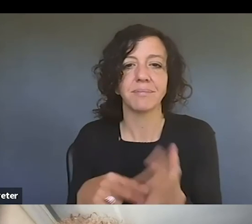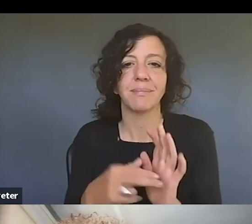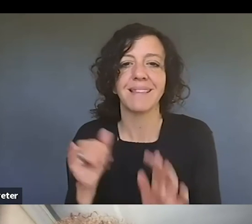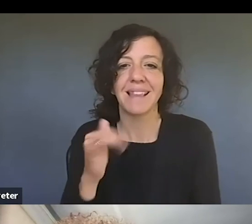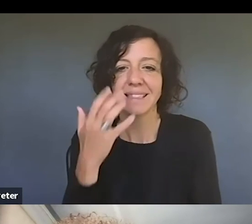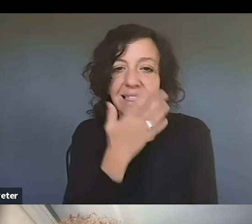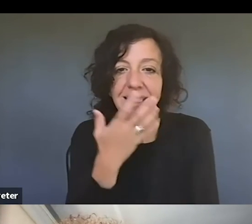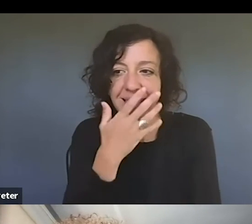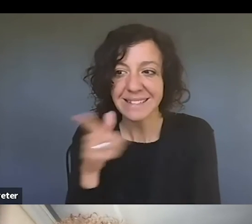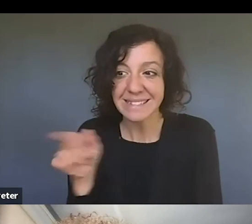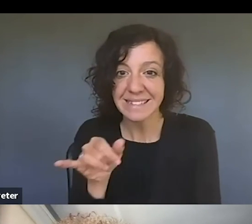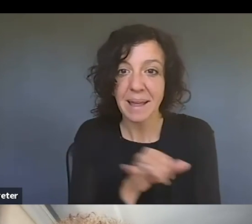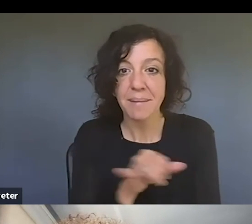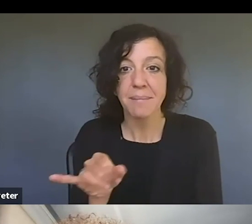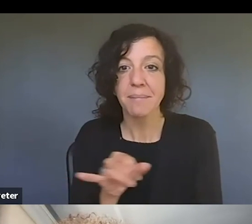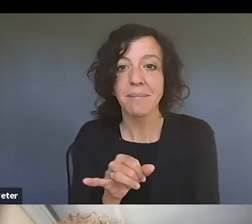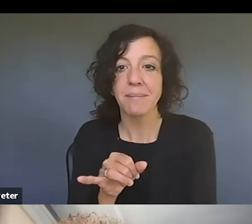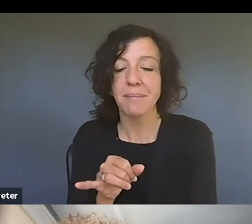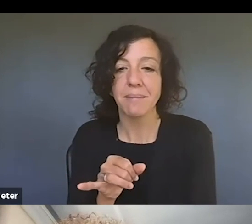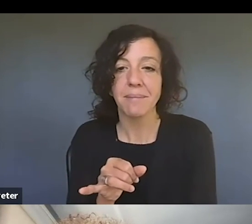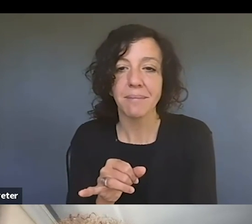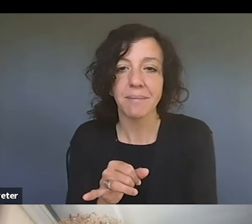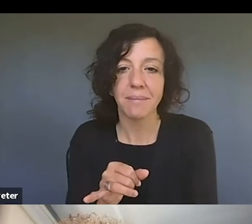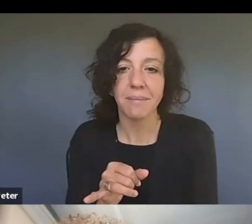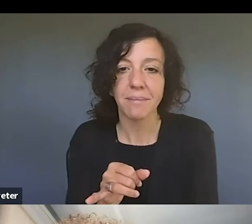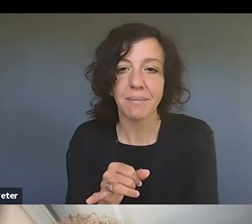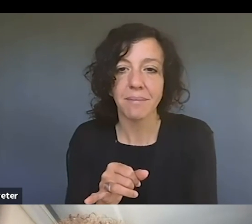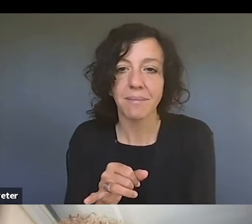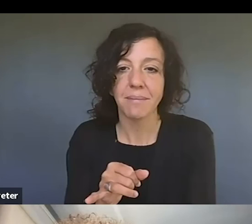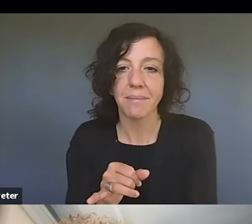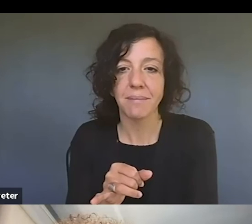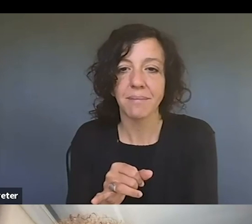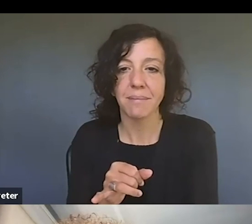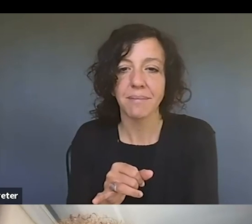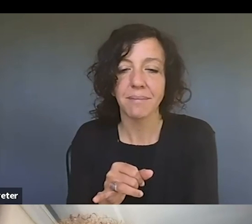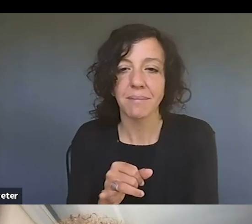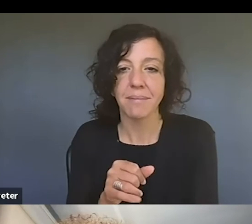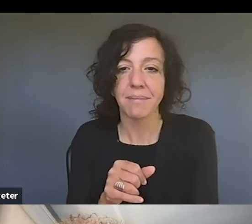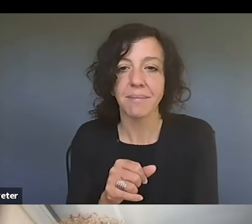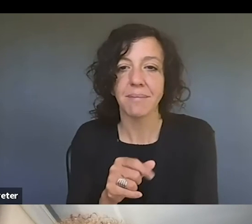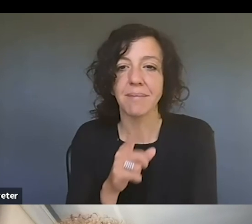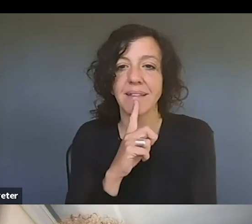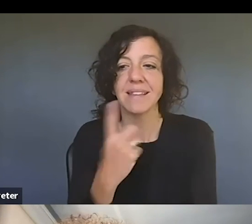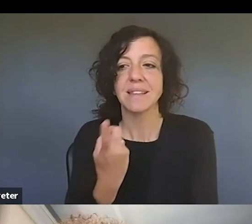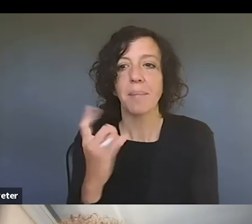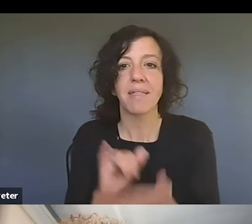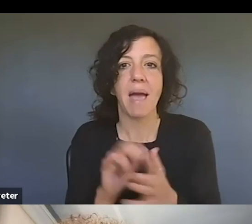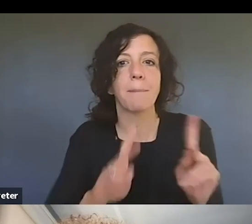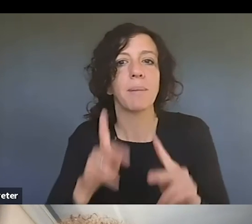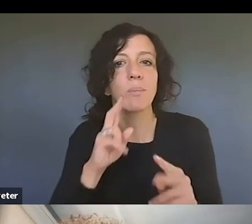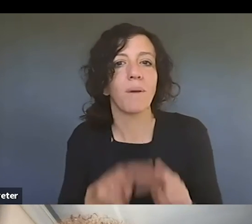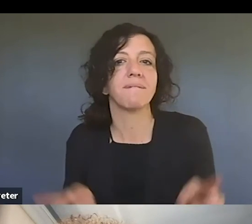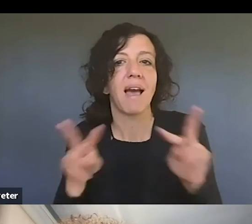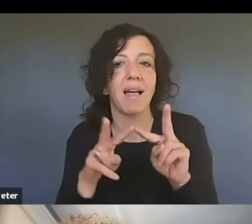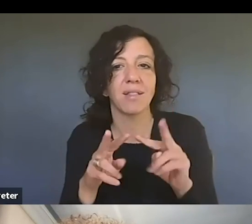um you know something of of value that that you would